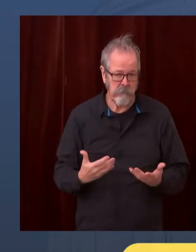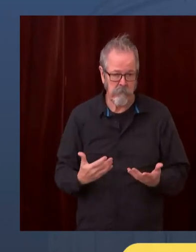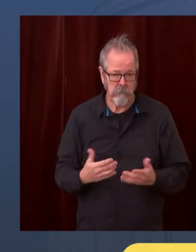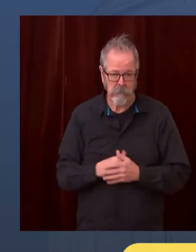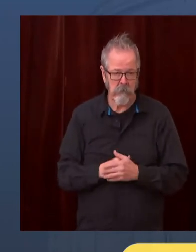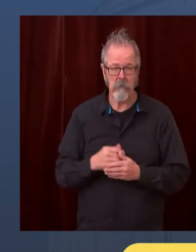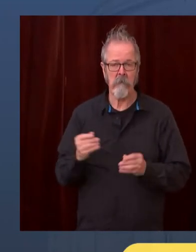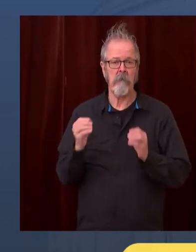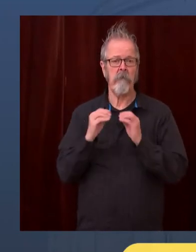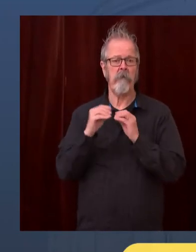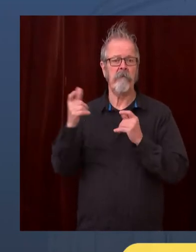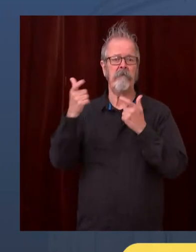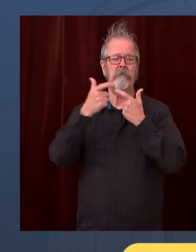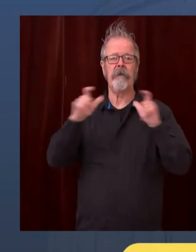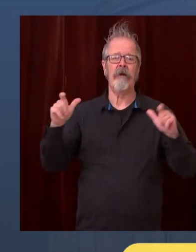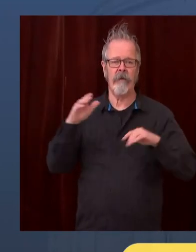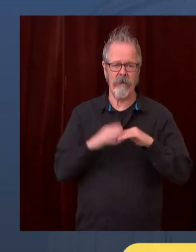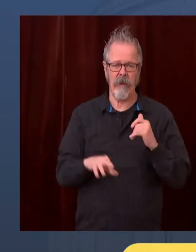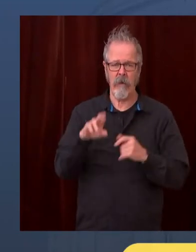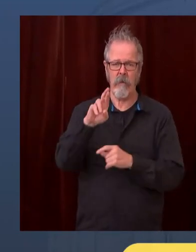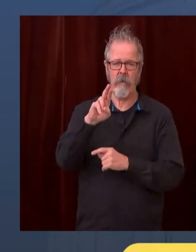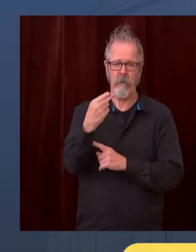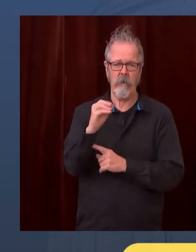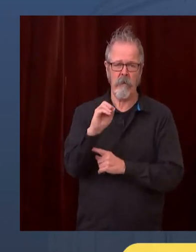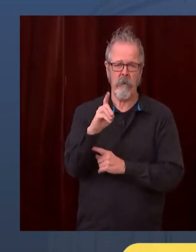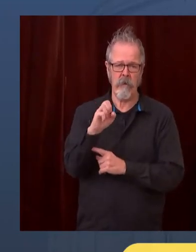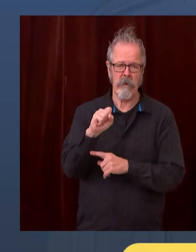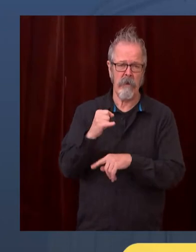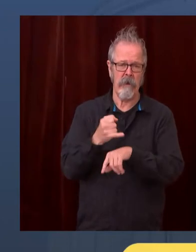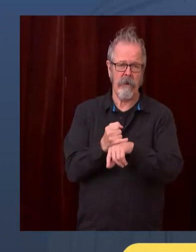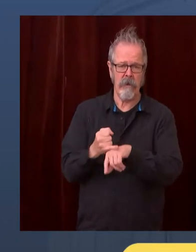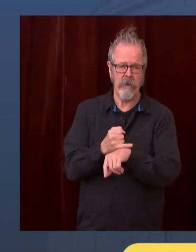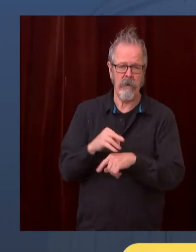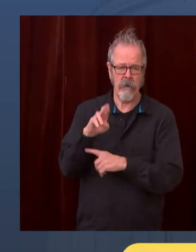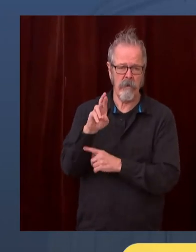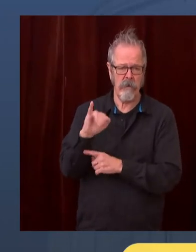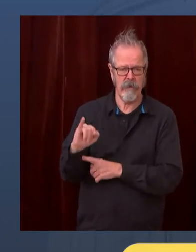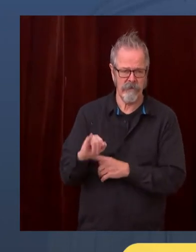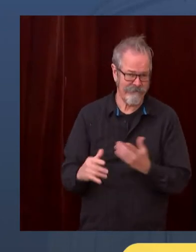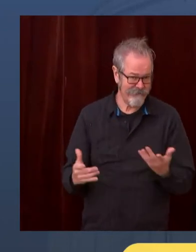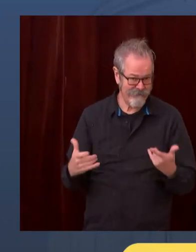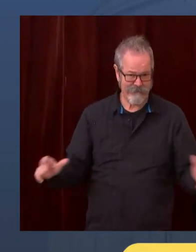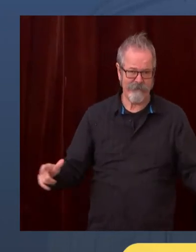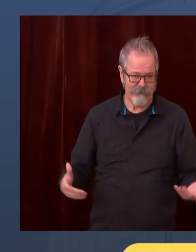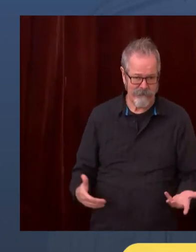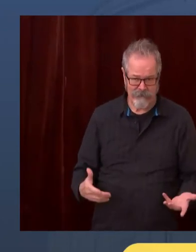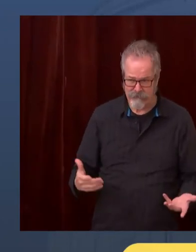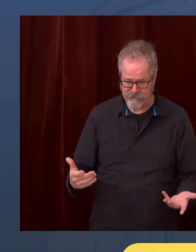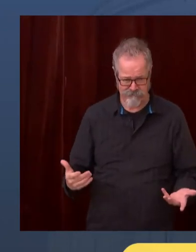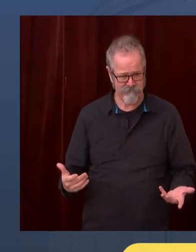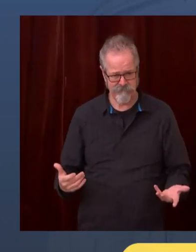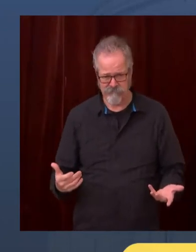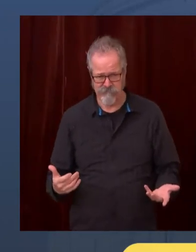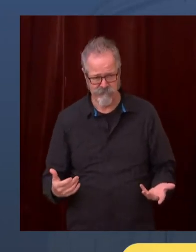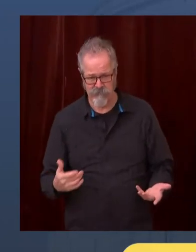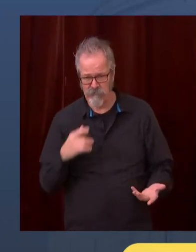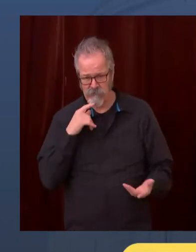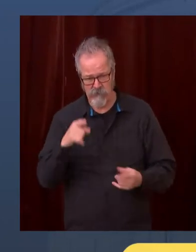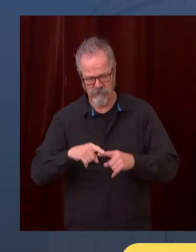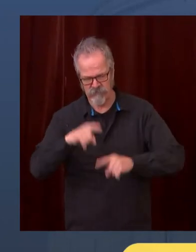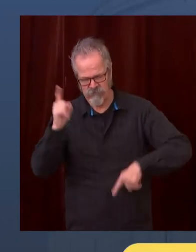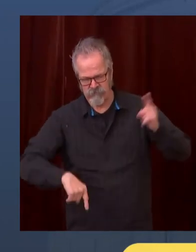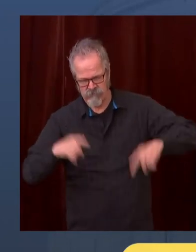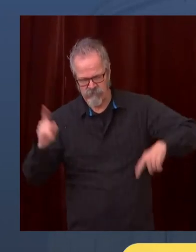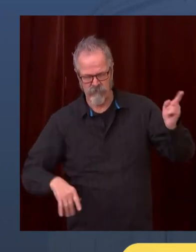it's pretty big, and it's not just that we're geographically large, we're incredibly diverse. There is no majority population